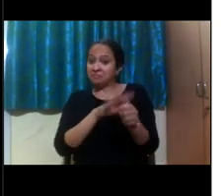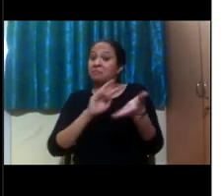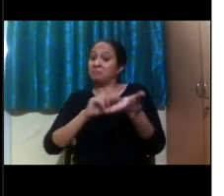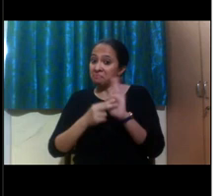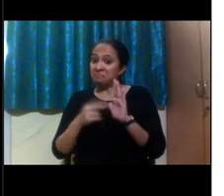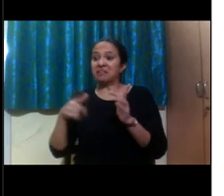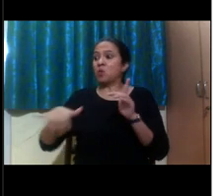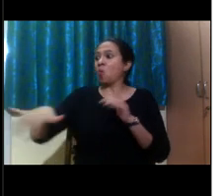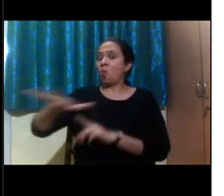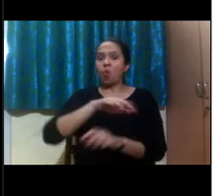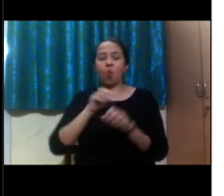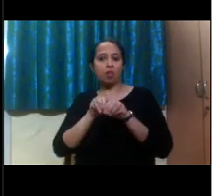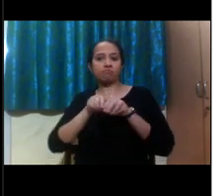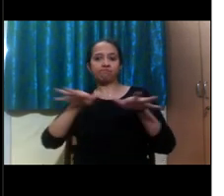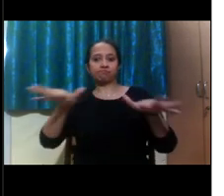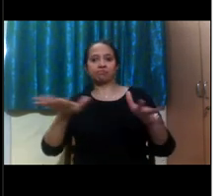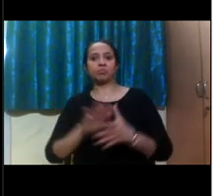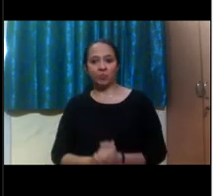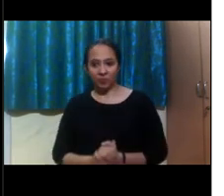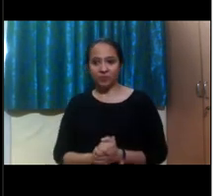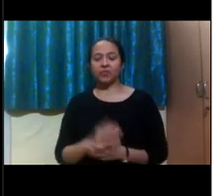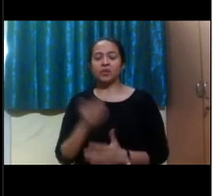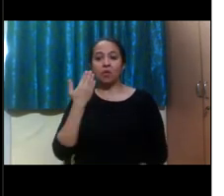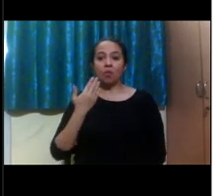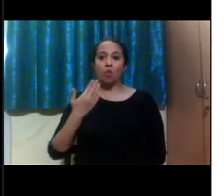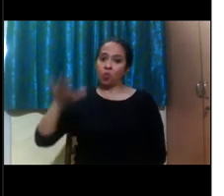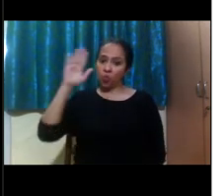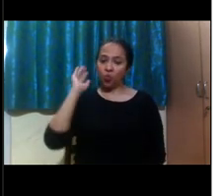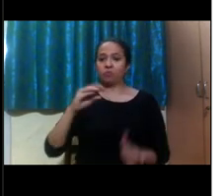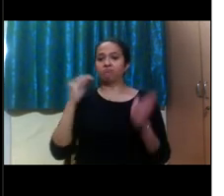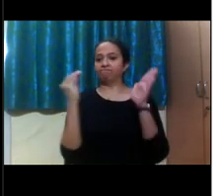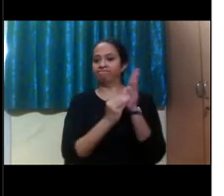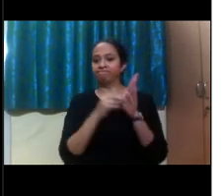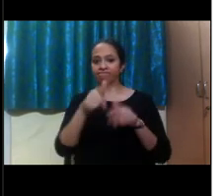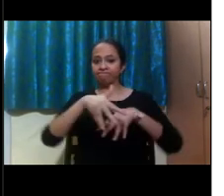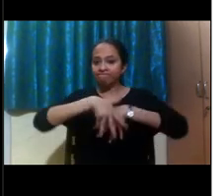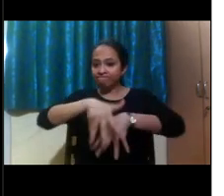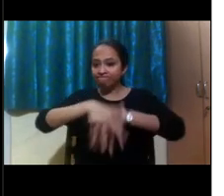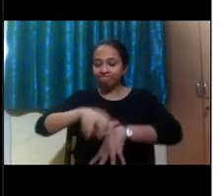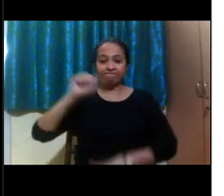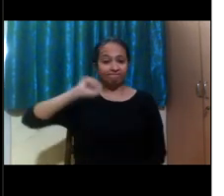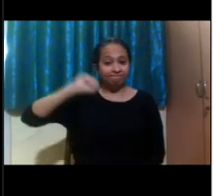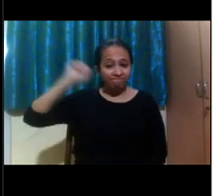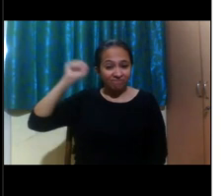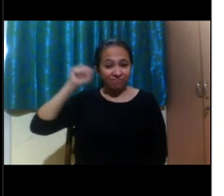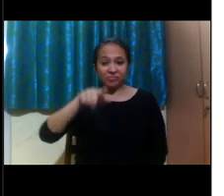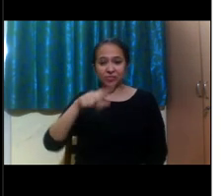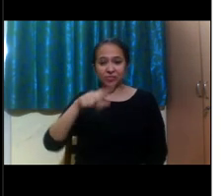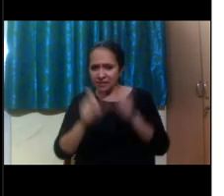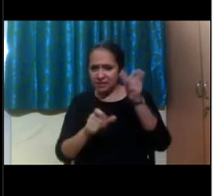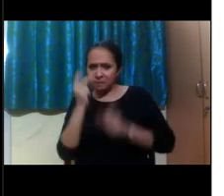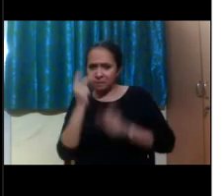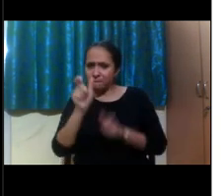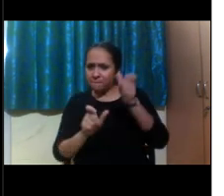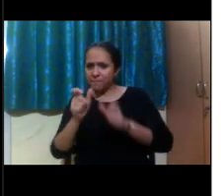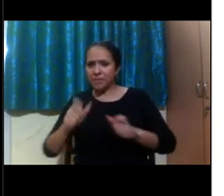a quote from Martin Luther King Jr. And the protest includes most people with wheelchairs down the street.